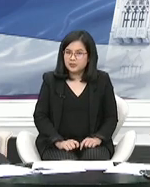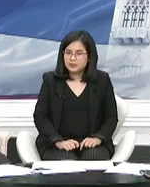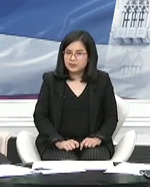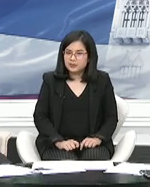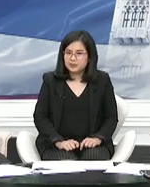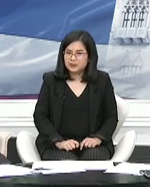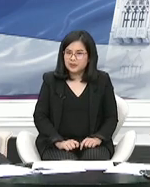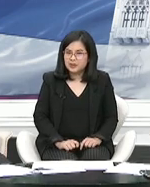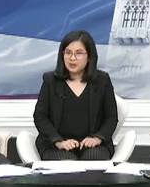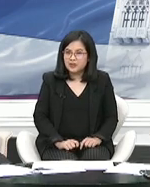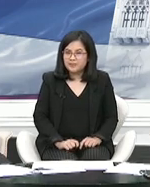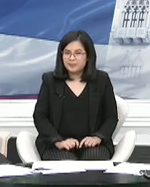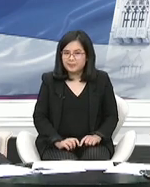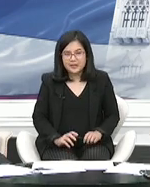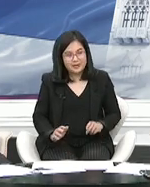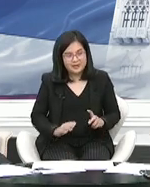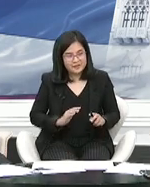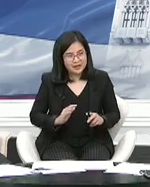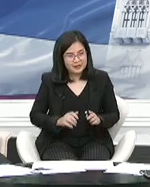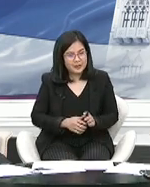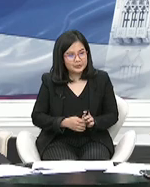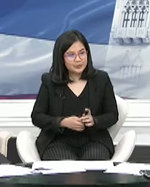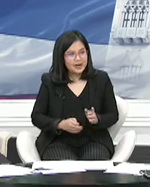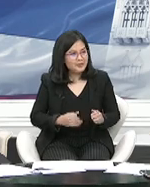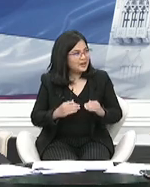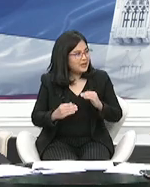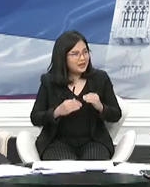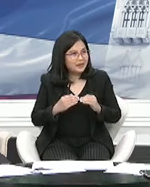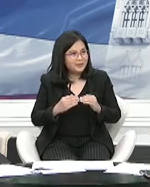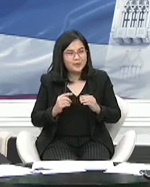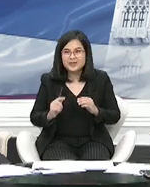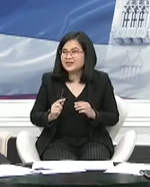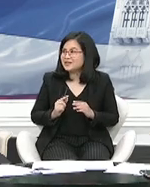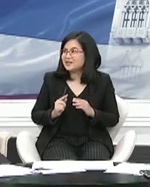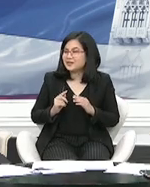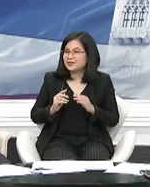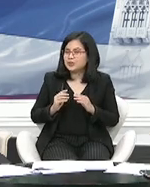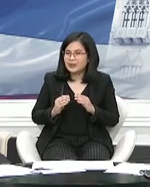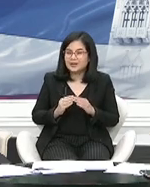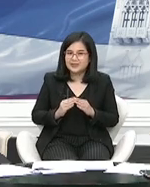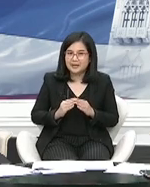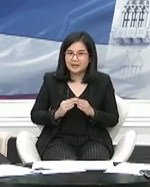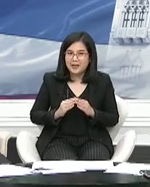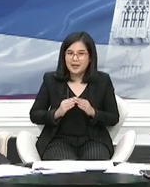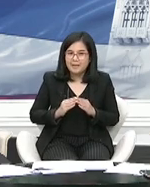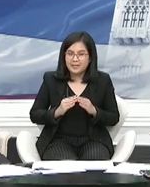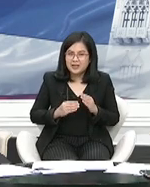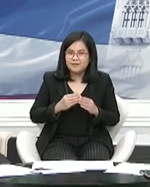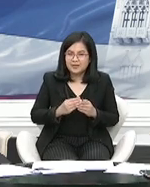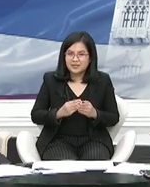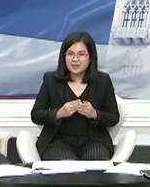said in the debate? Many of them are not quite happy. And one interesting tweet is that